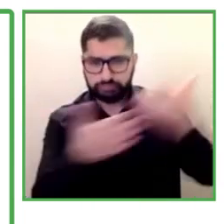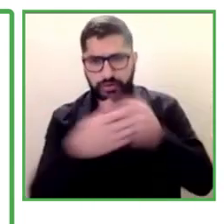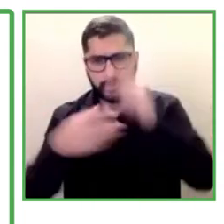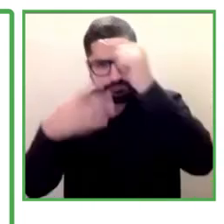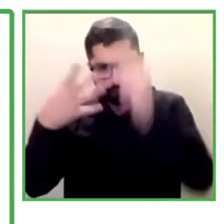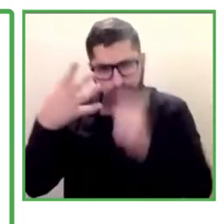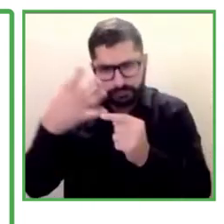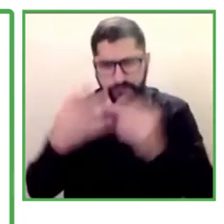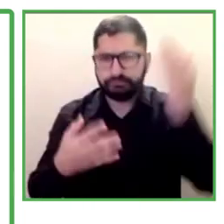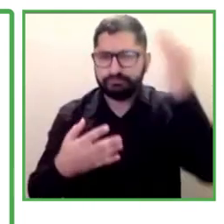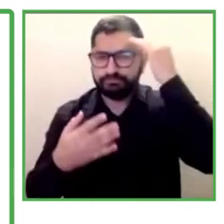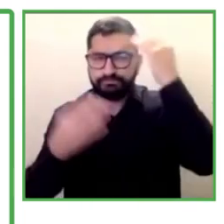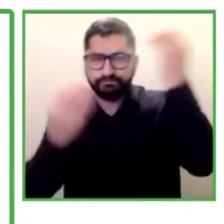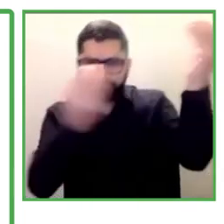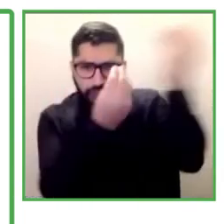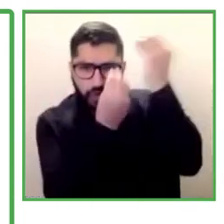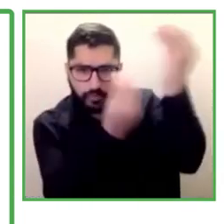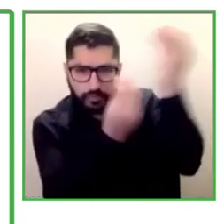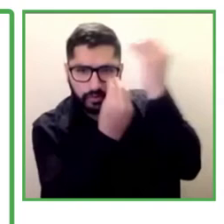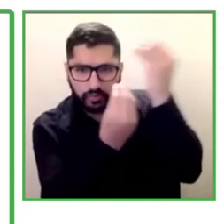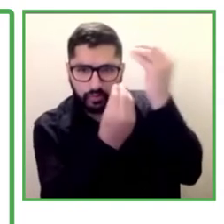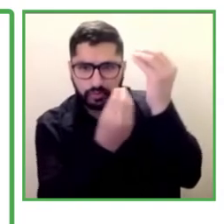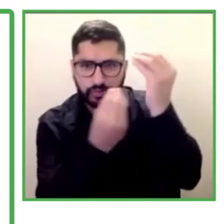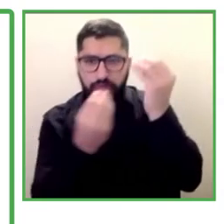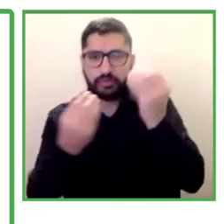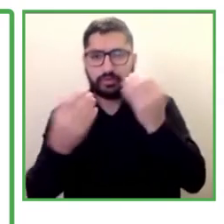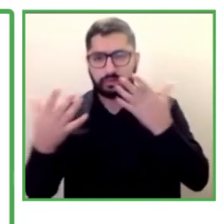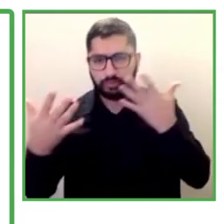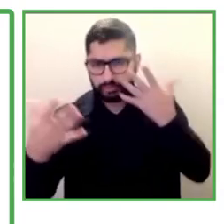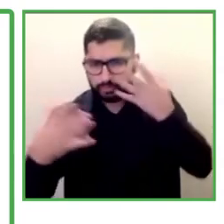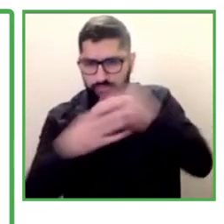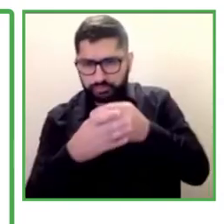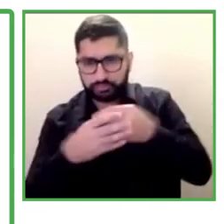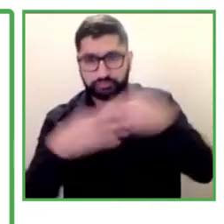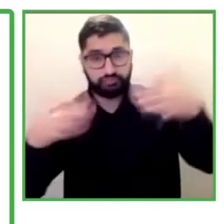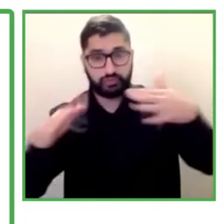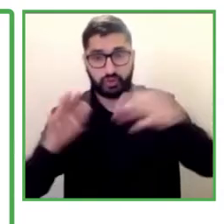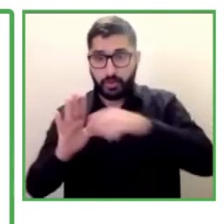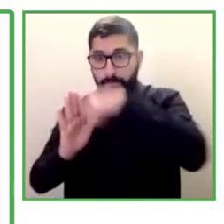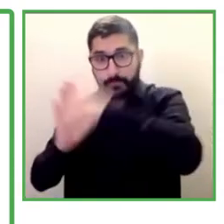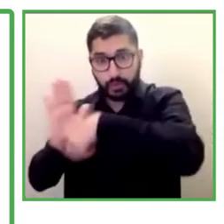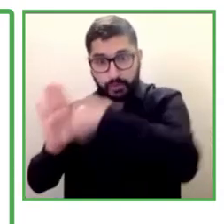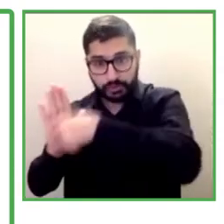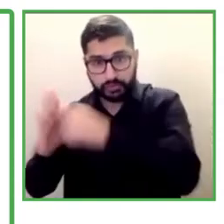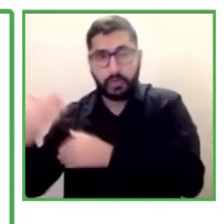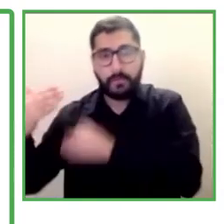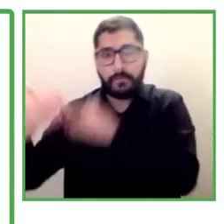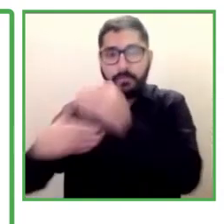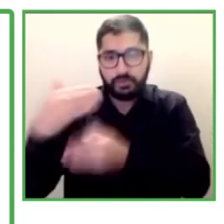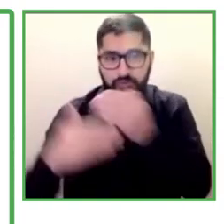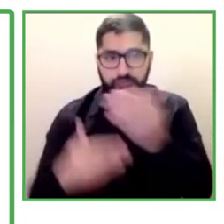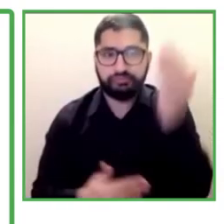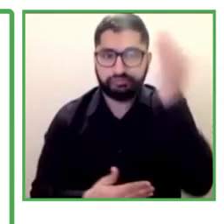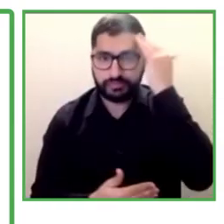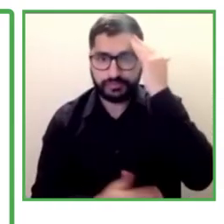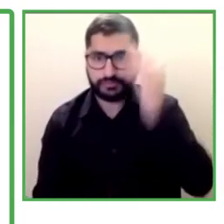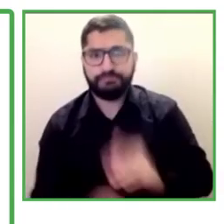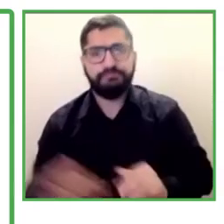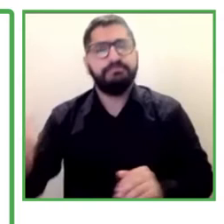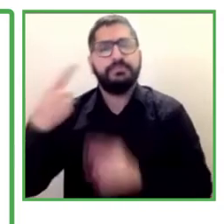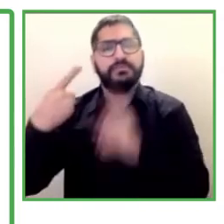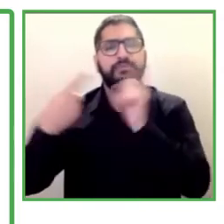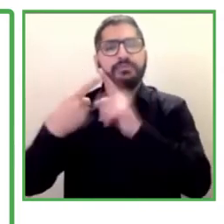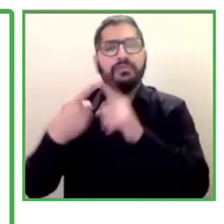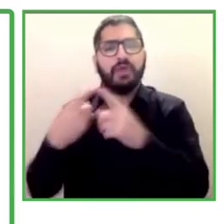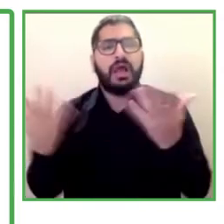And that still in the last part of the year, we are in the process for learning it. So the first thing